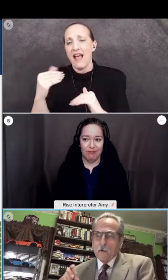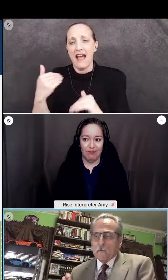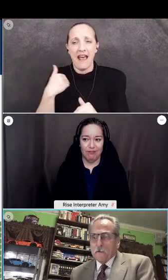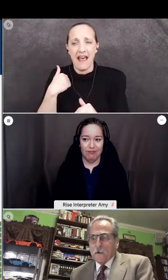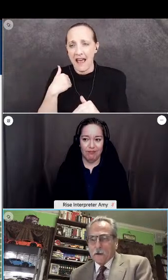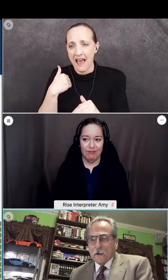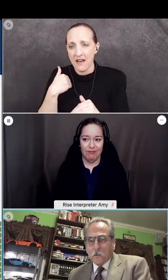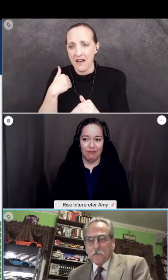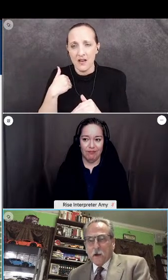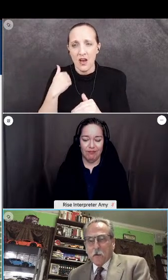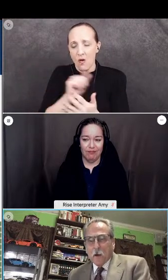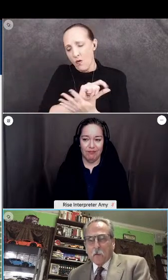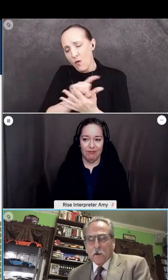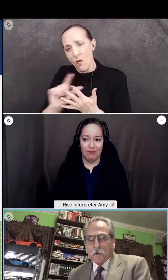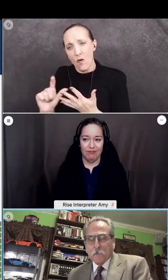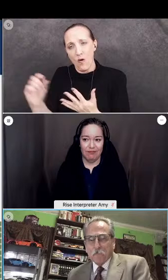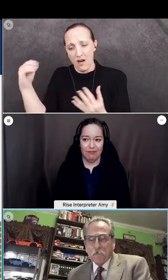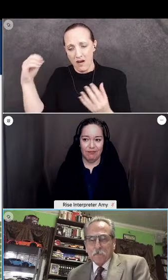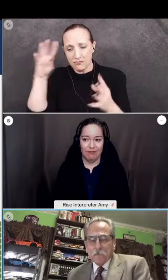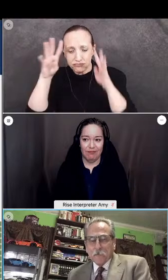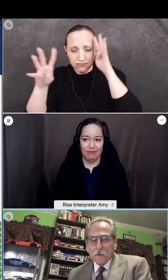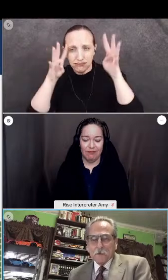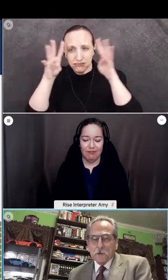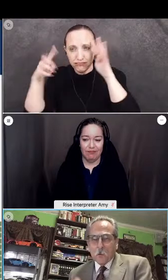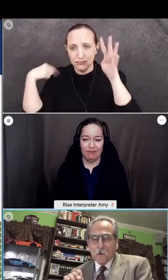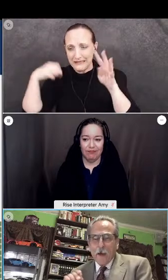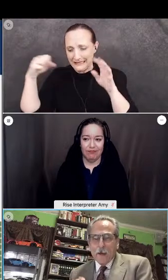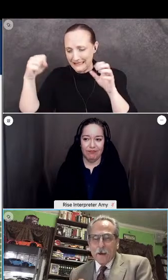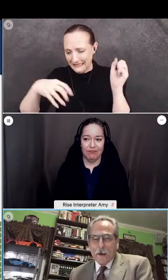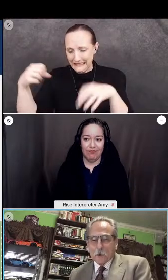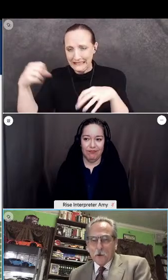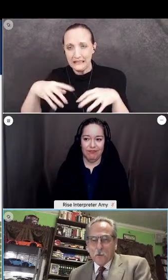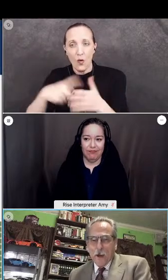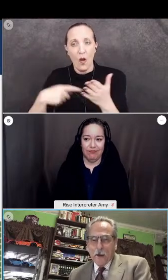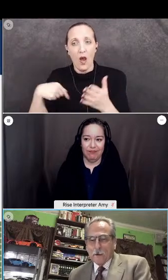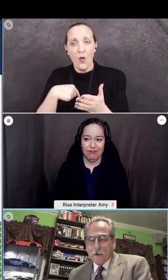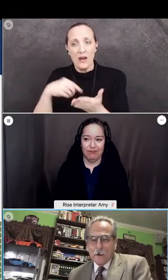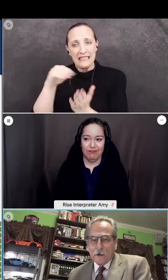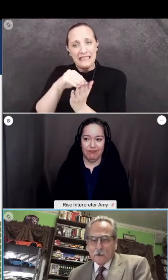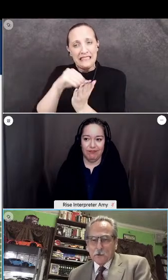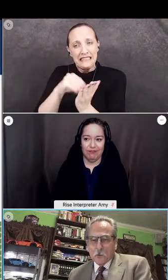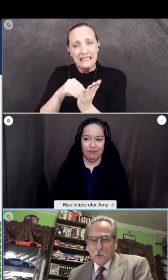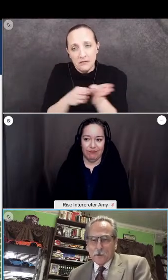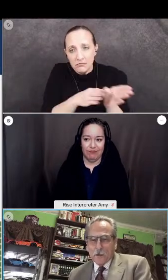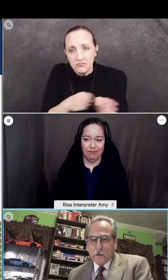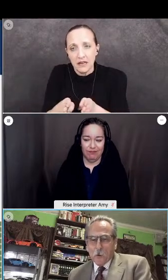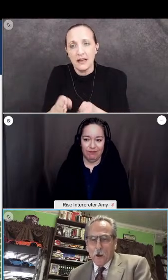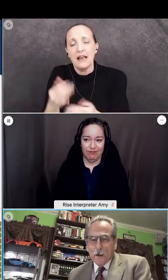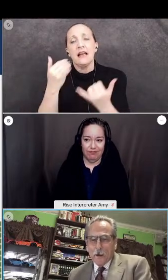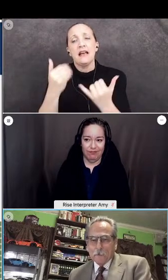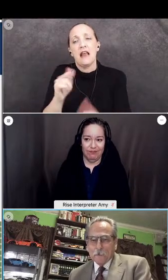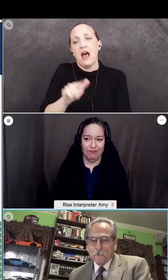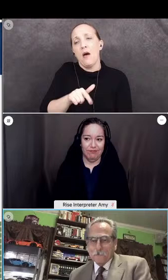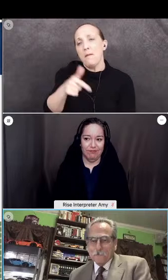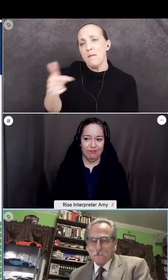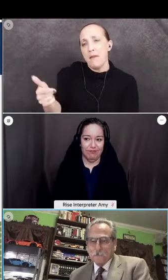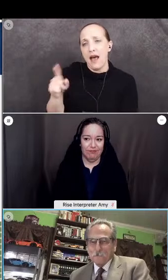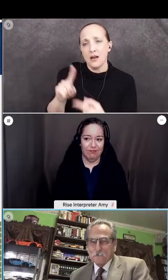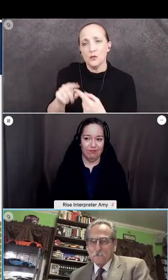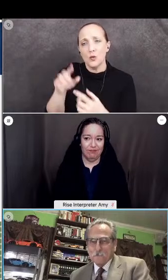all of the things that we've come up with. And so with that, I turn it back to Superintendent Miranda.